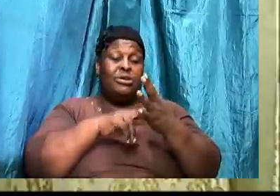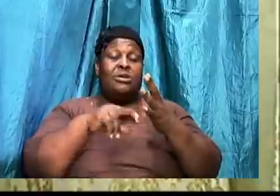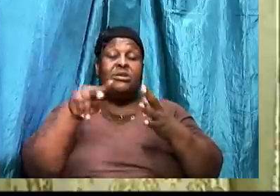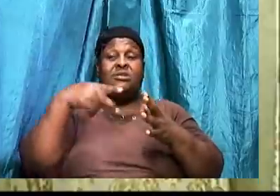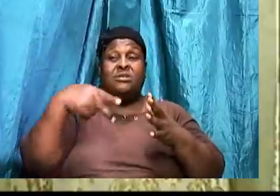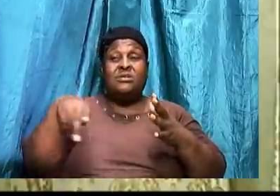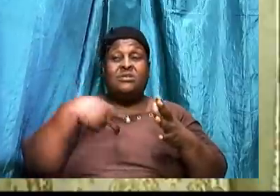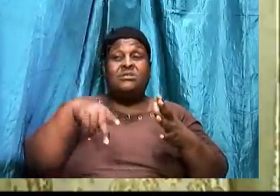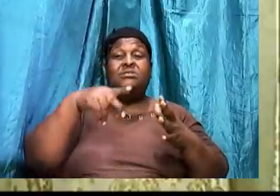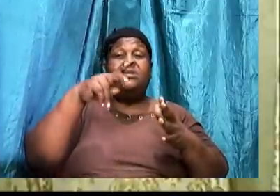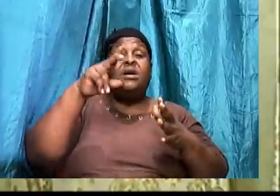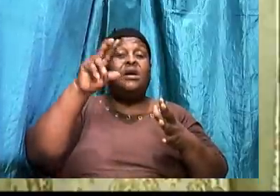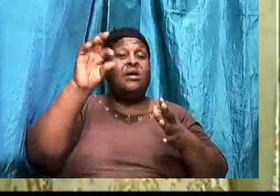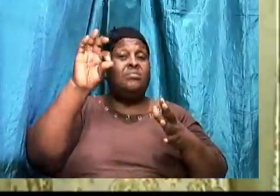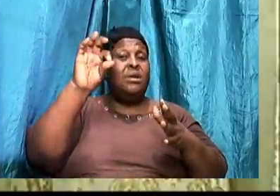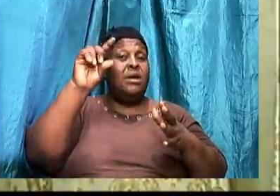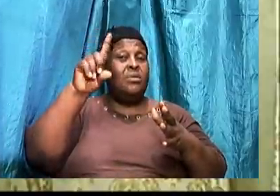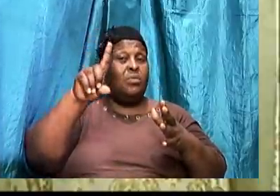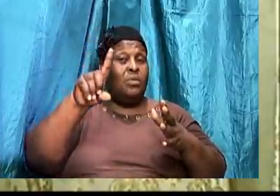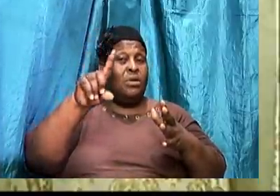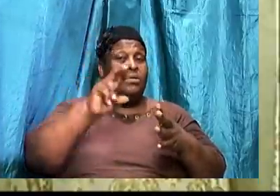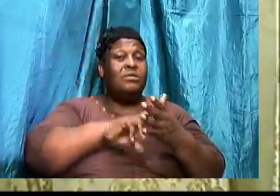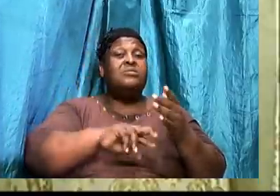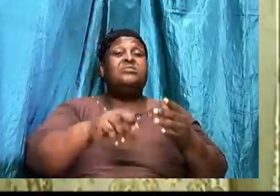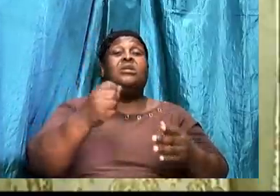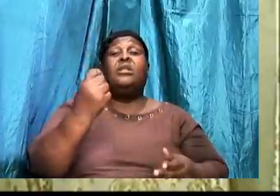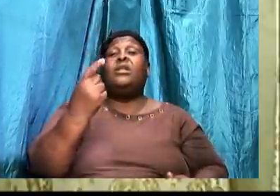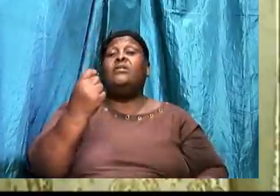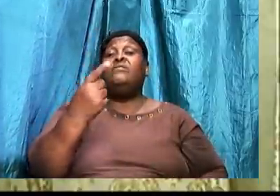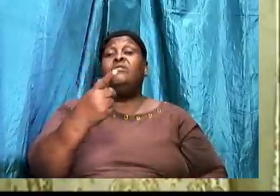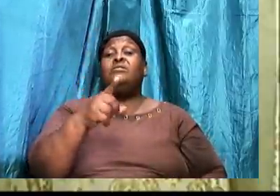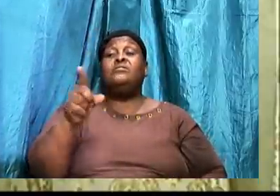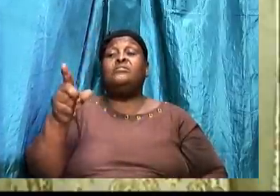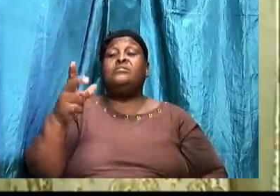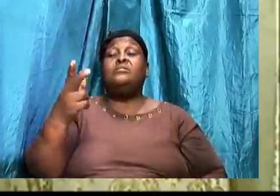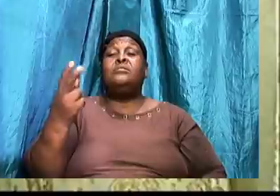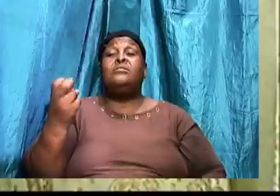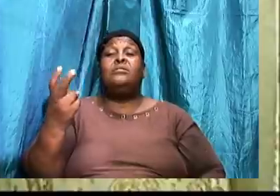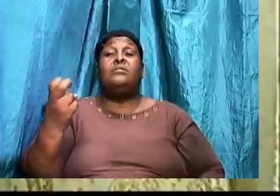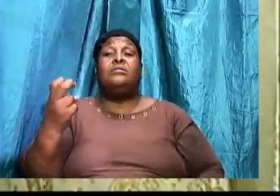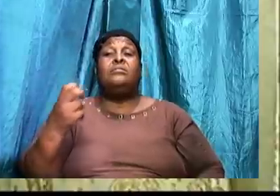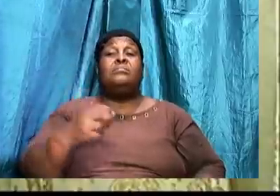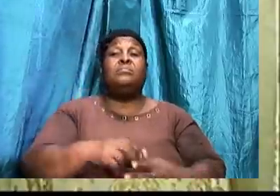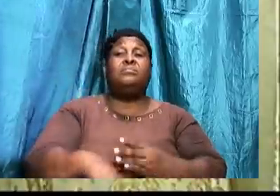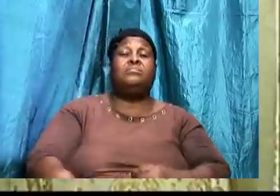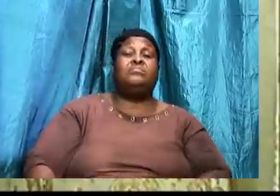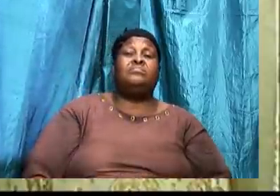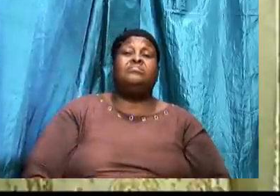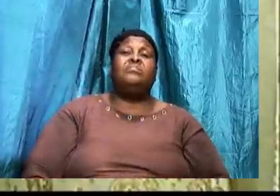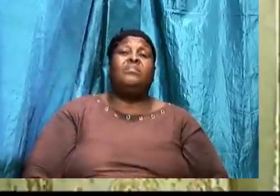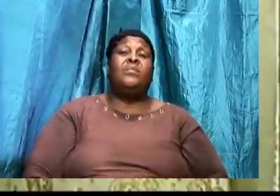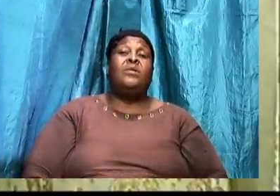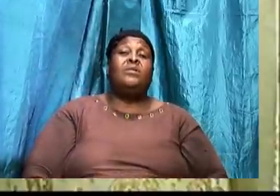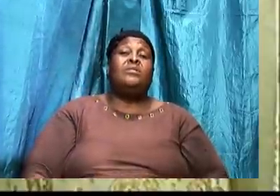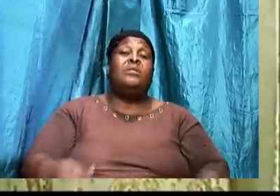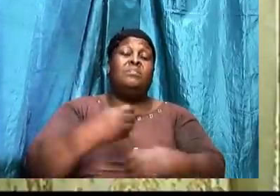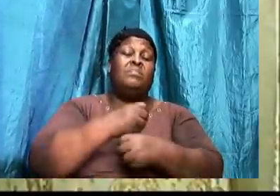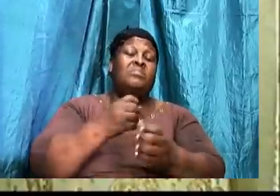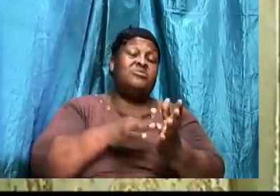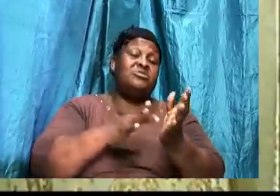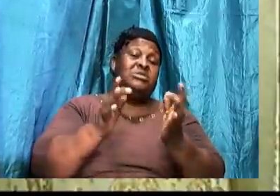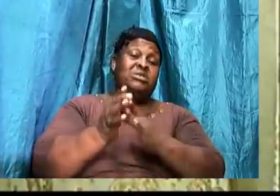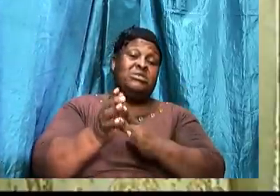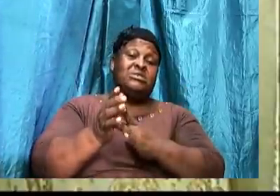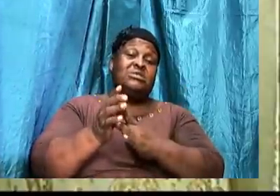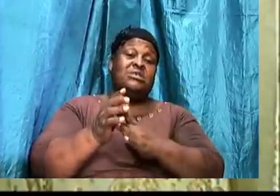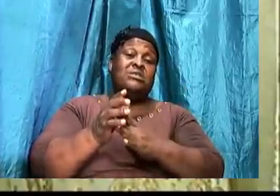Verses 11 and 12. In an effort to persuade. Jesus to act. In